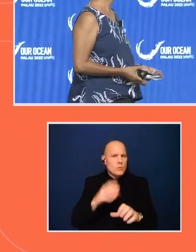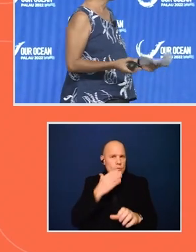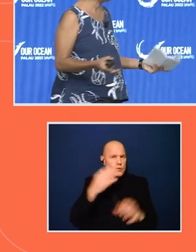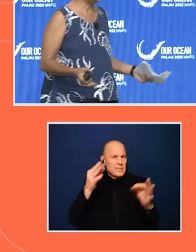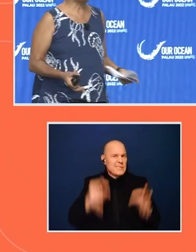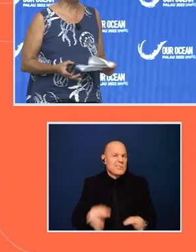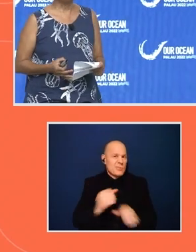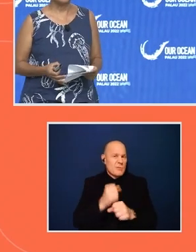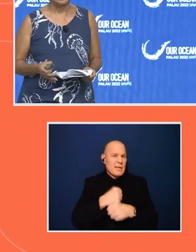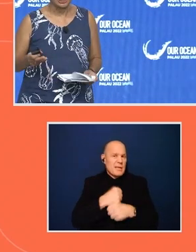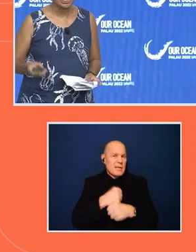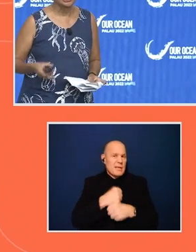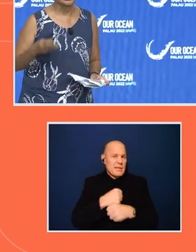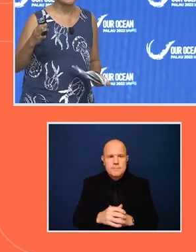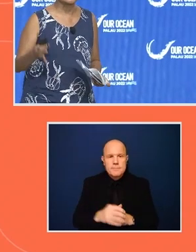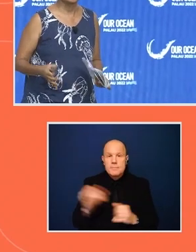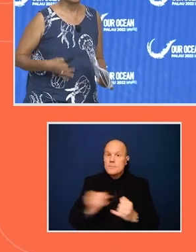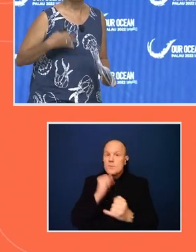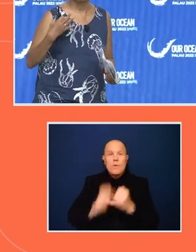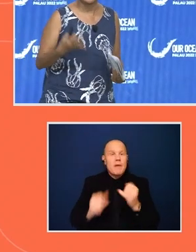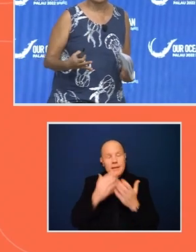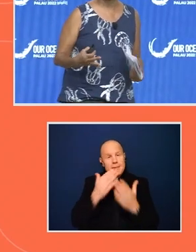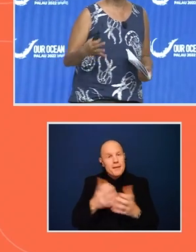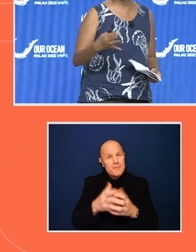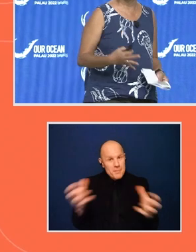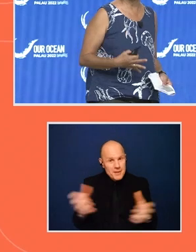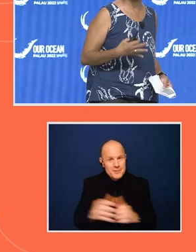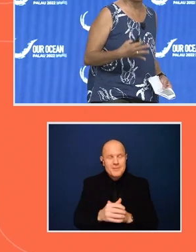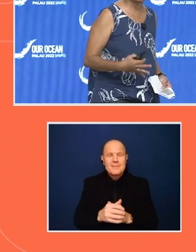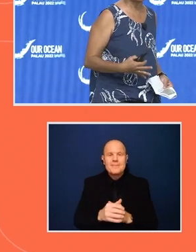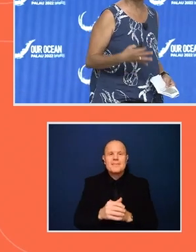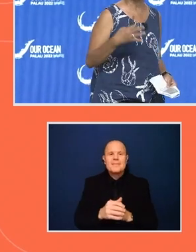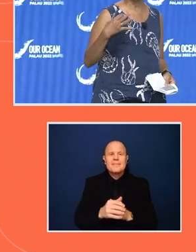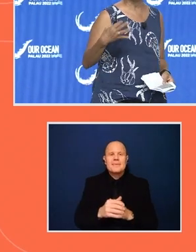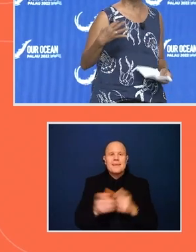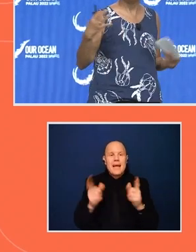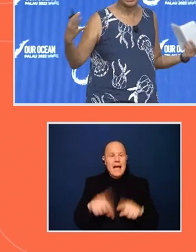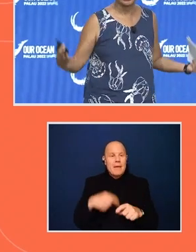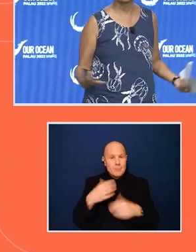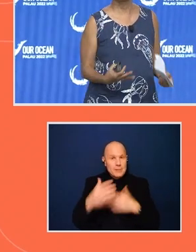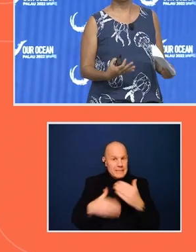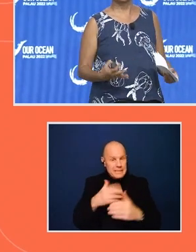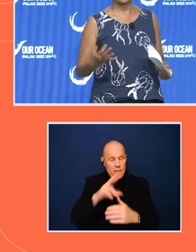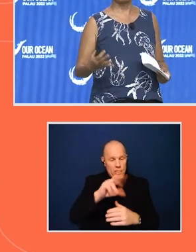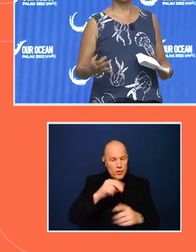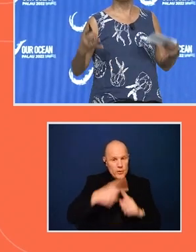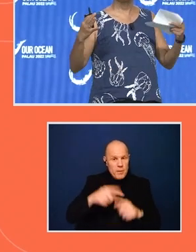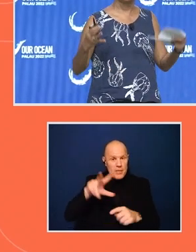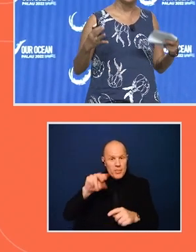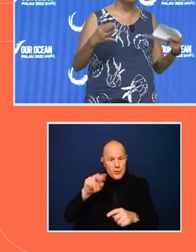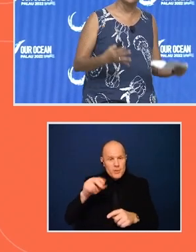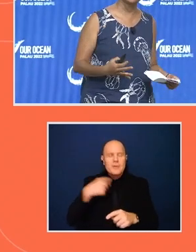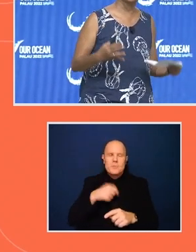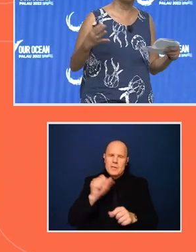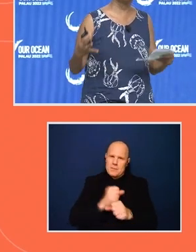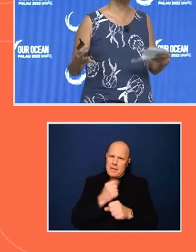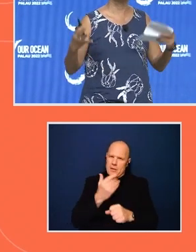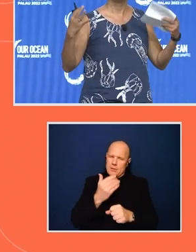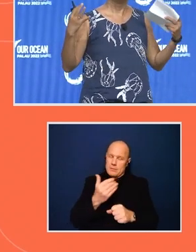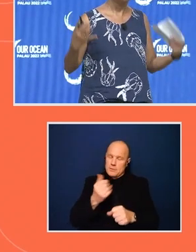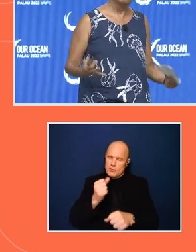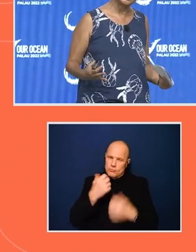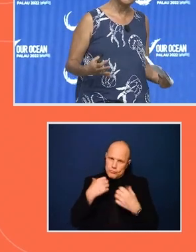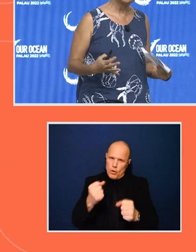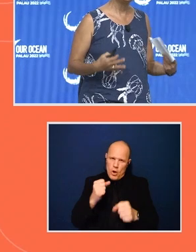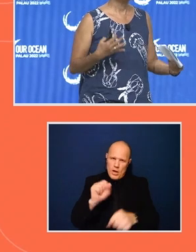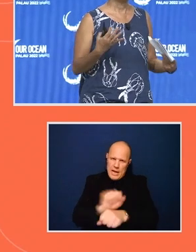So finally, thank you very much. This is, as we push towards 30 by 30, we need to make a concerted effort to really focus some of